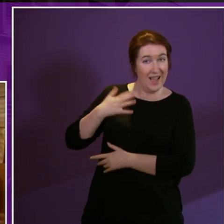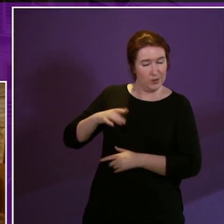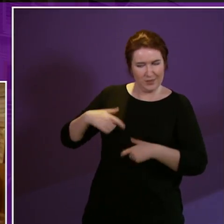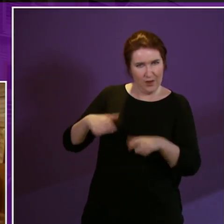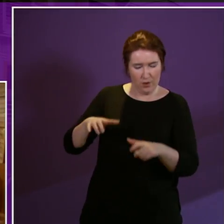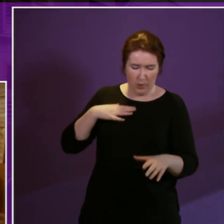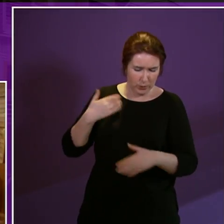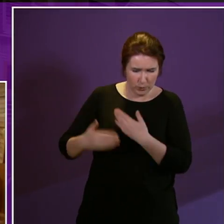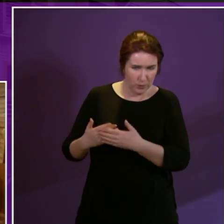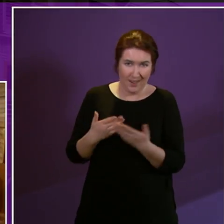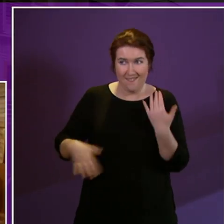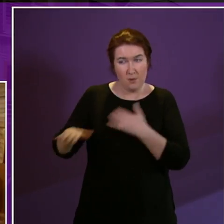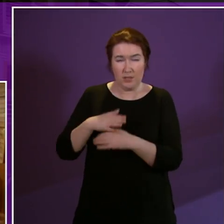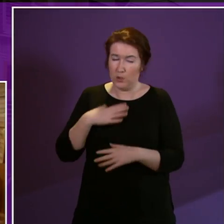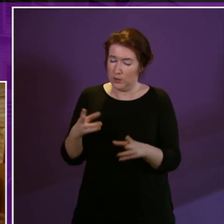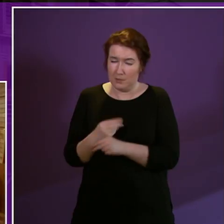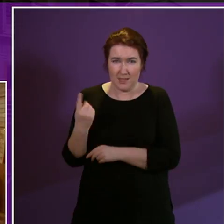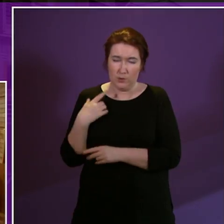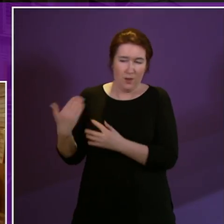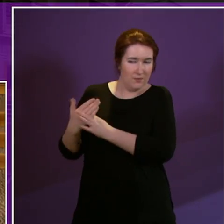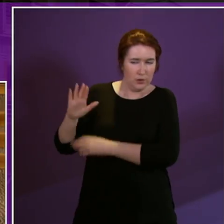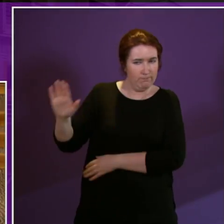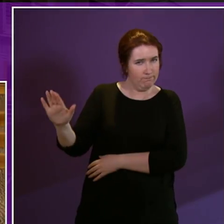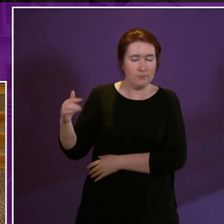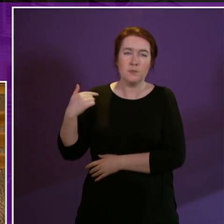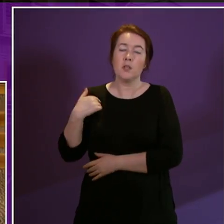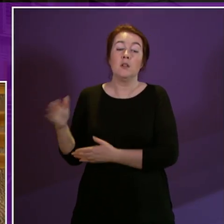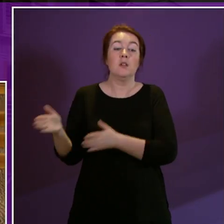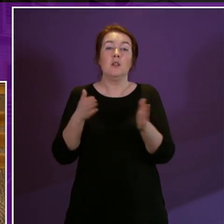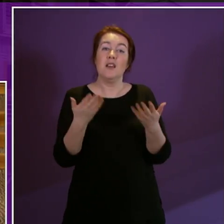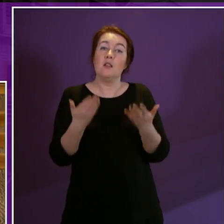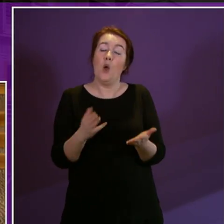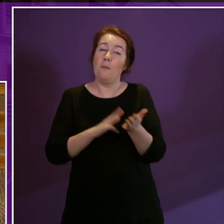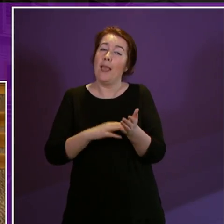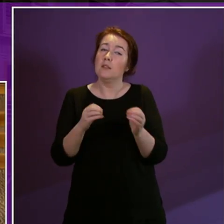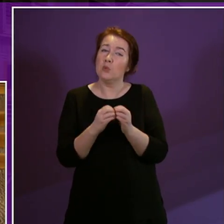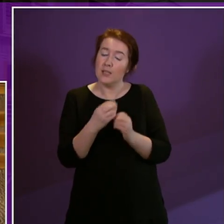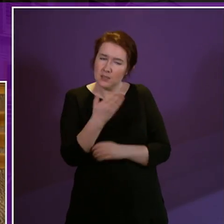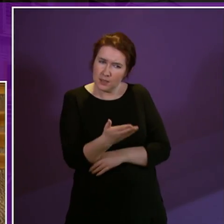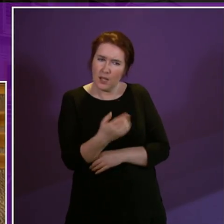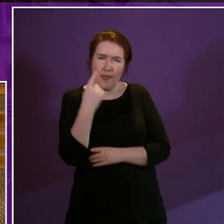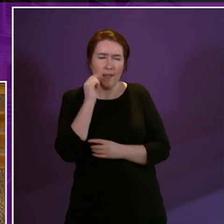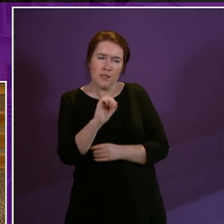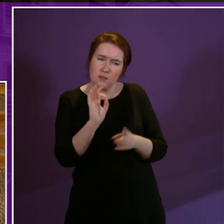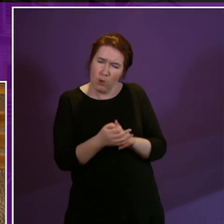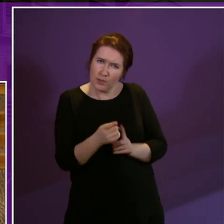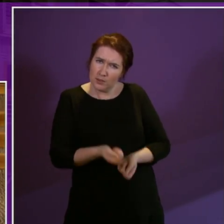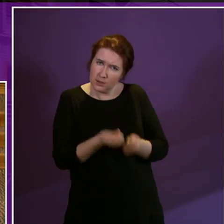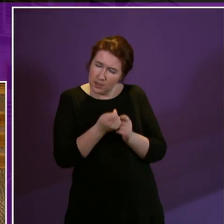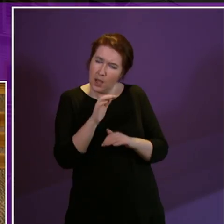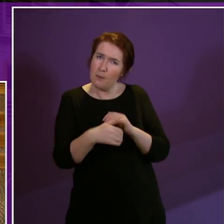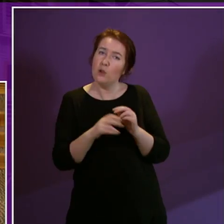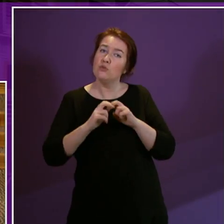I want to power through everybody and not miss anyone out and turning to Miles Briggs I think the points he makes about